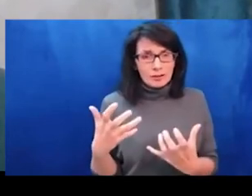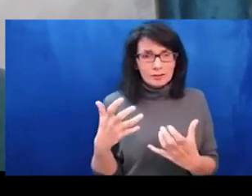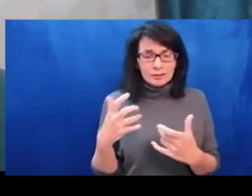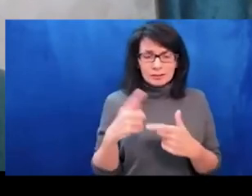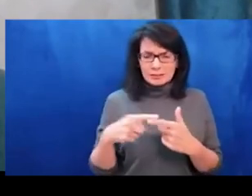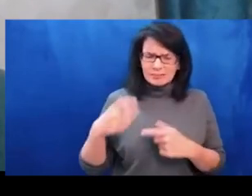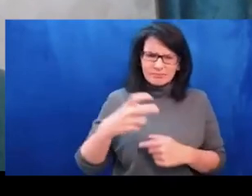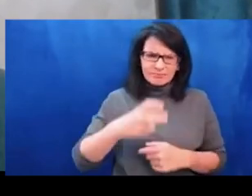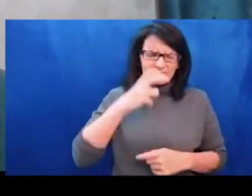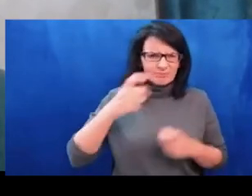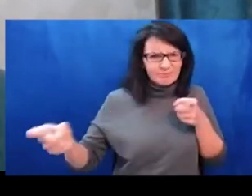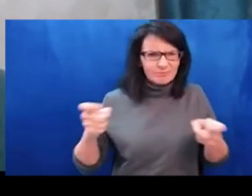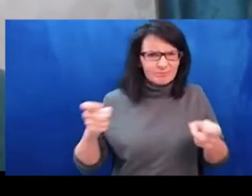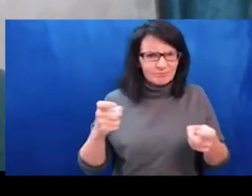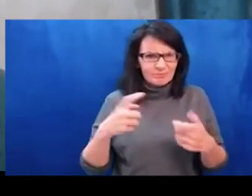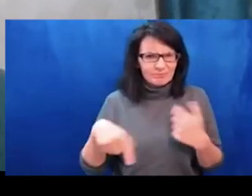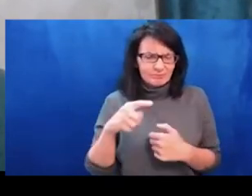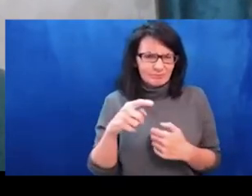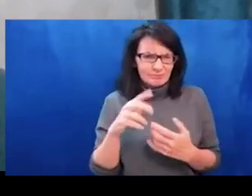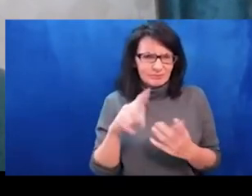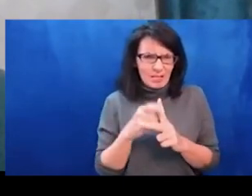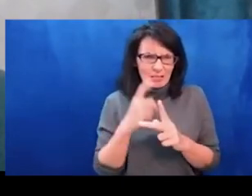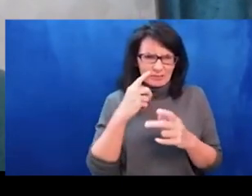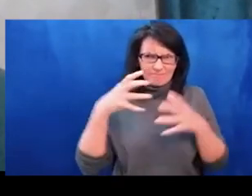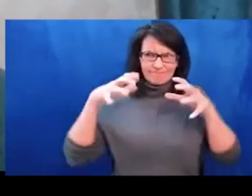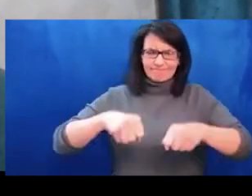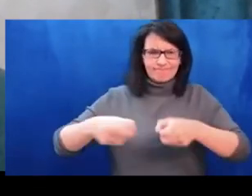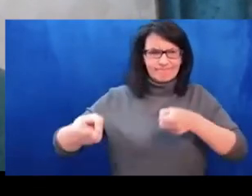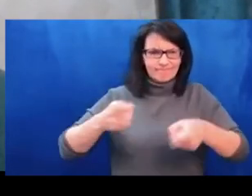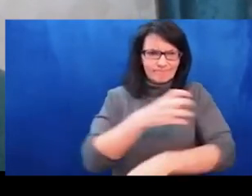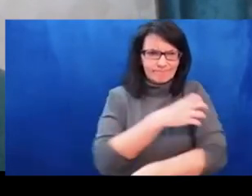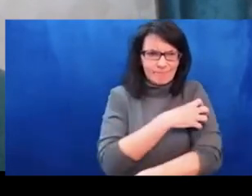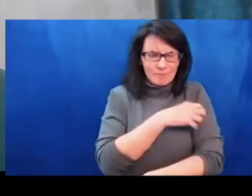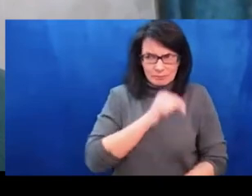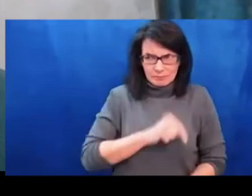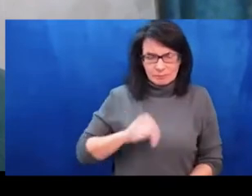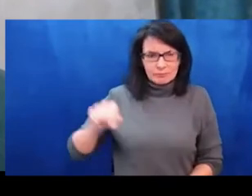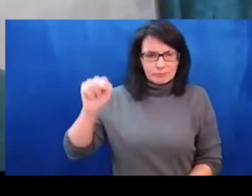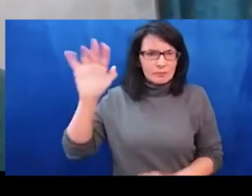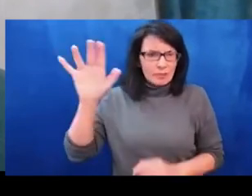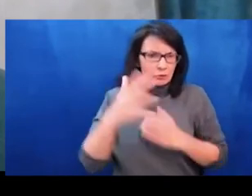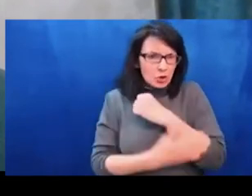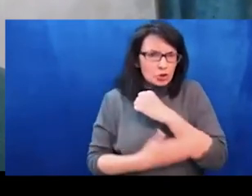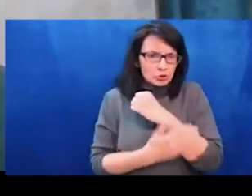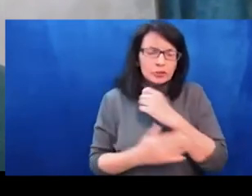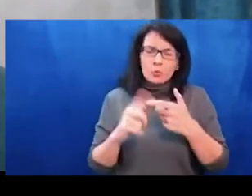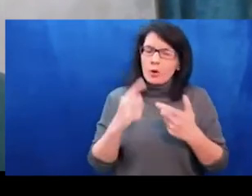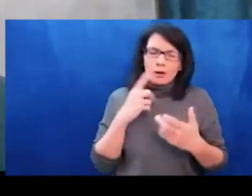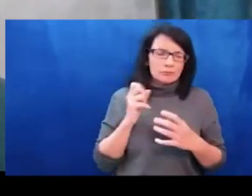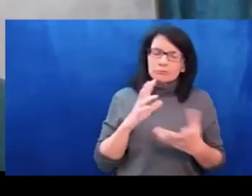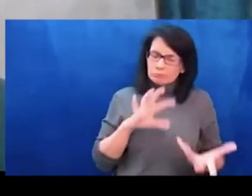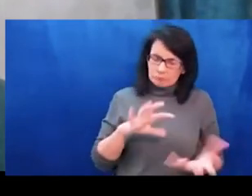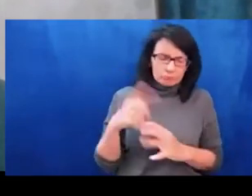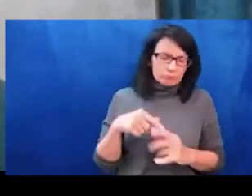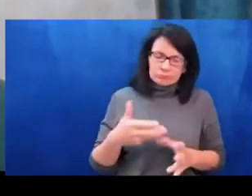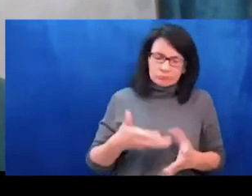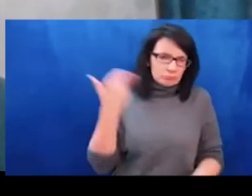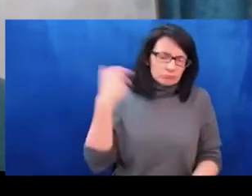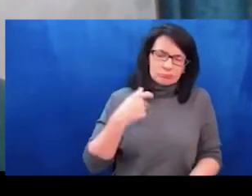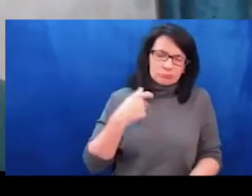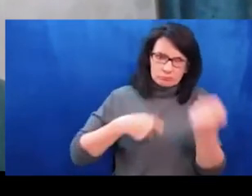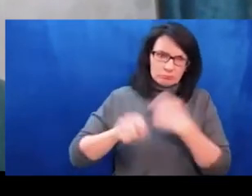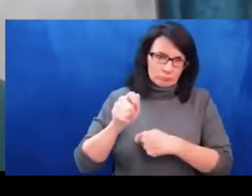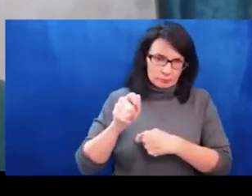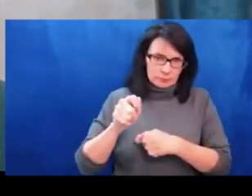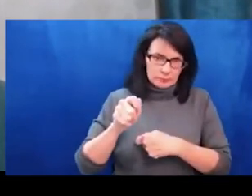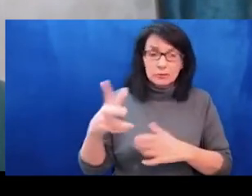The uprising that started in Syria in March 2011 followed a series of peaceful uprisings that swept the Arab world,